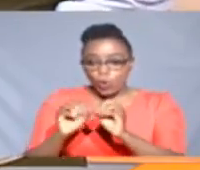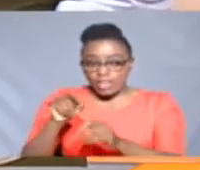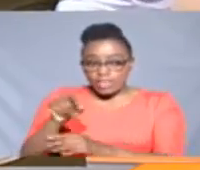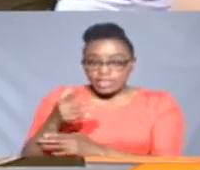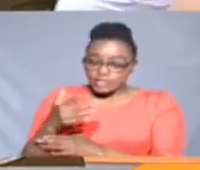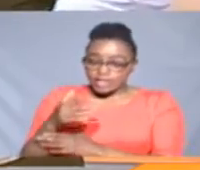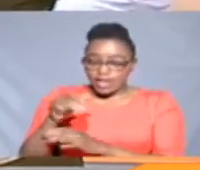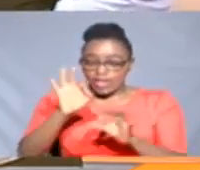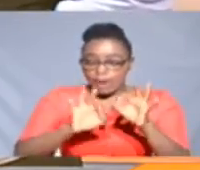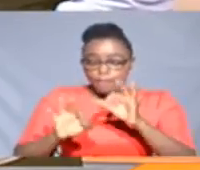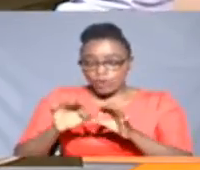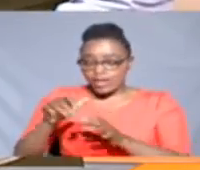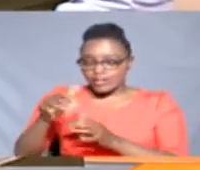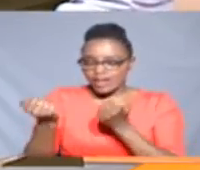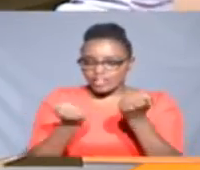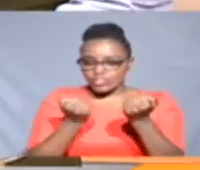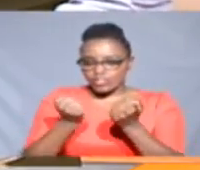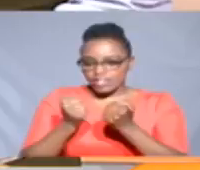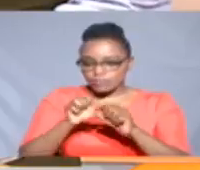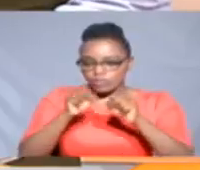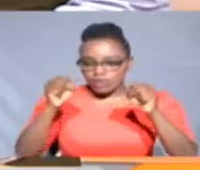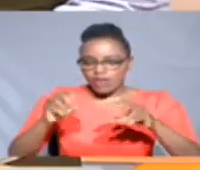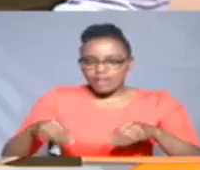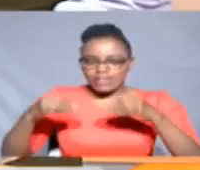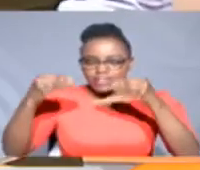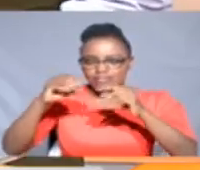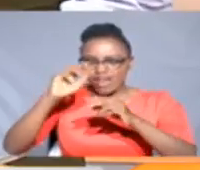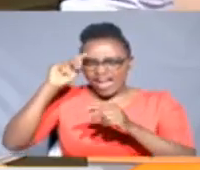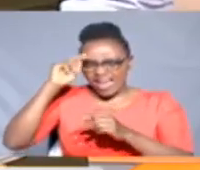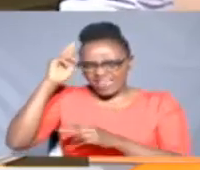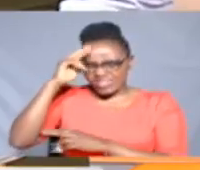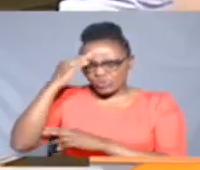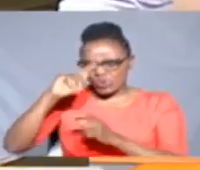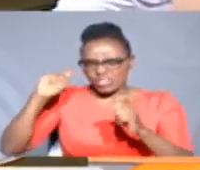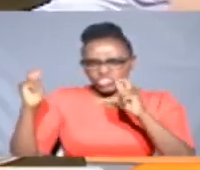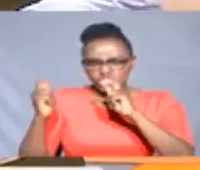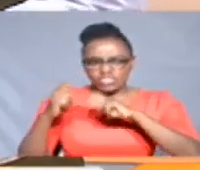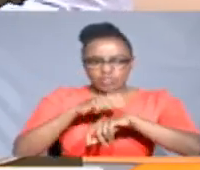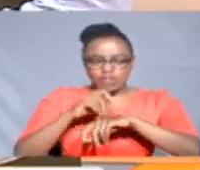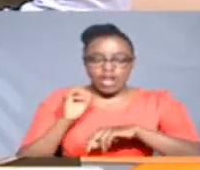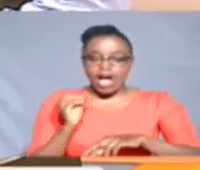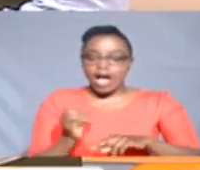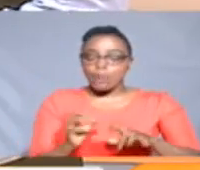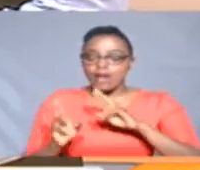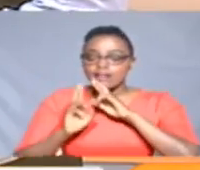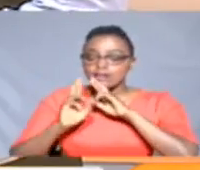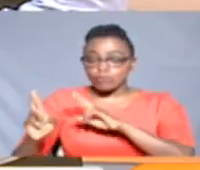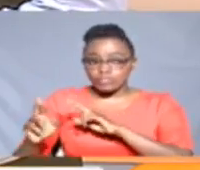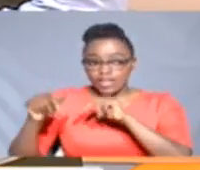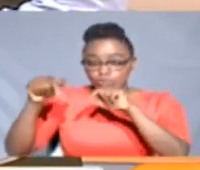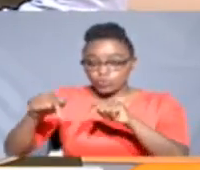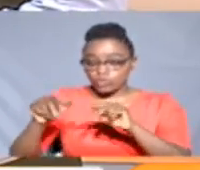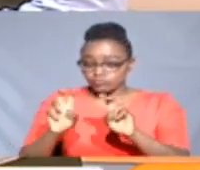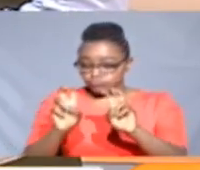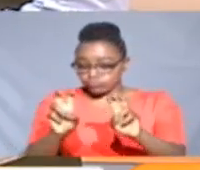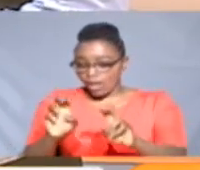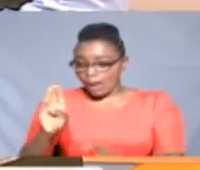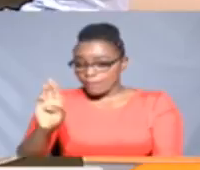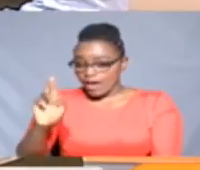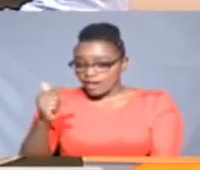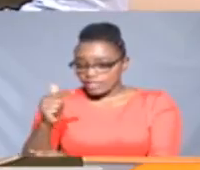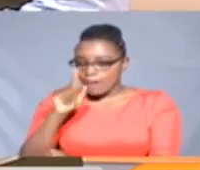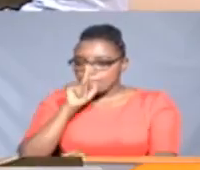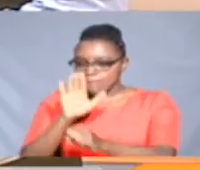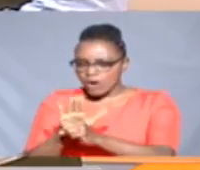modern transport system, but to give reasons for shifting timelines. Tonight, our reporter Enoch Sikolia looks at the